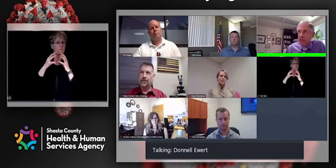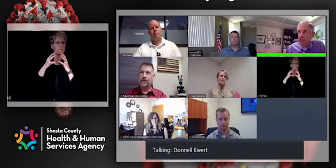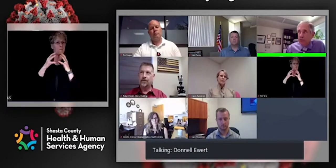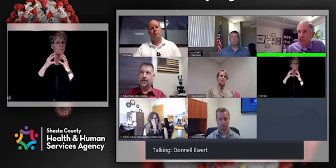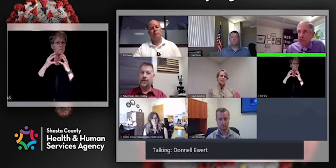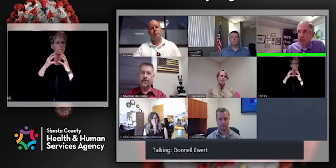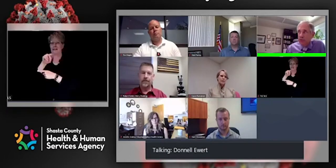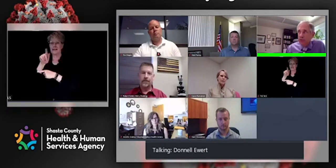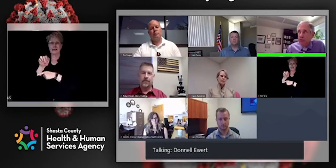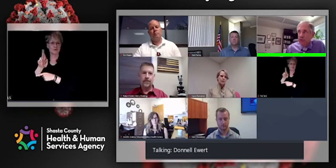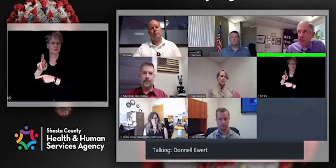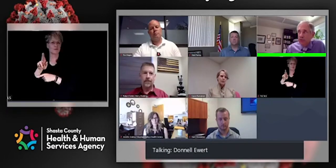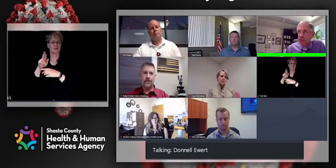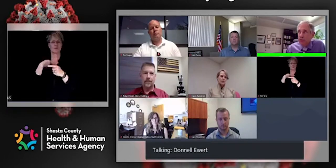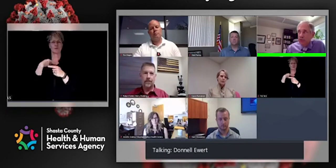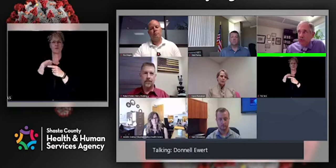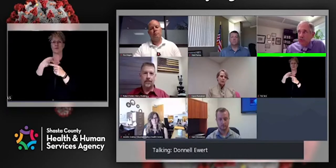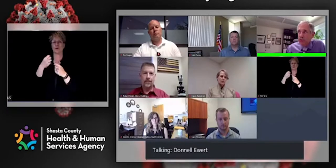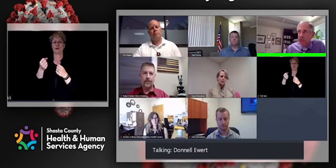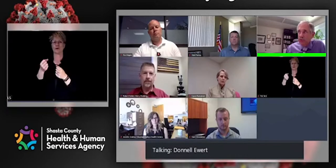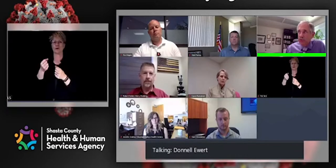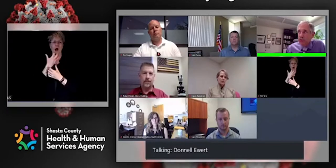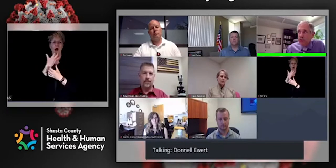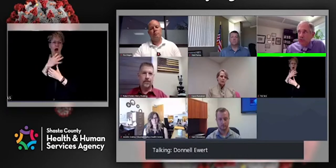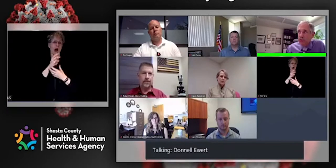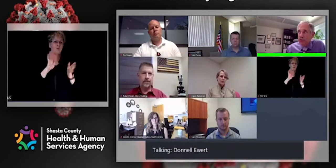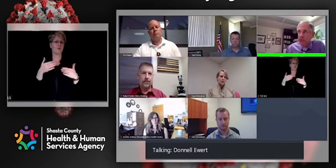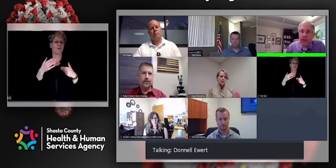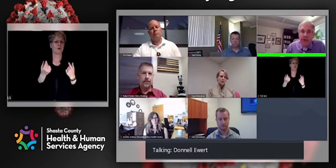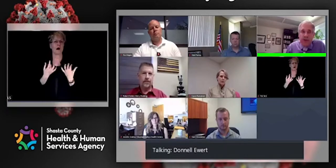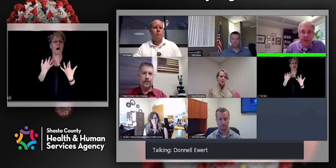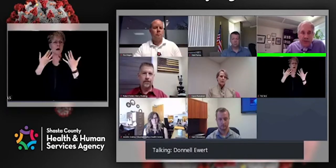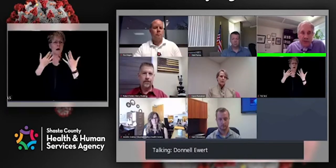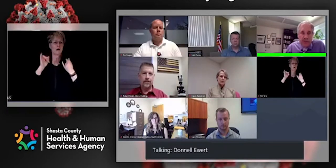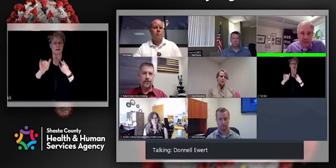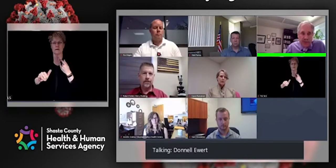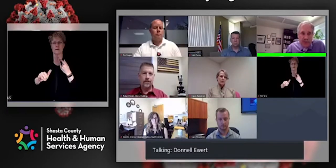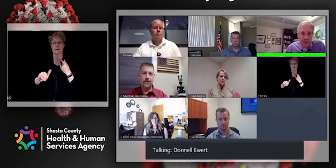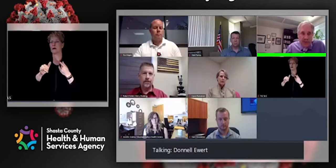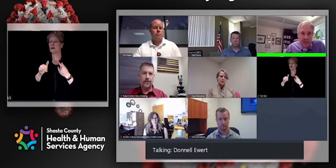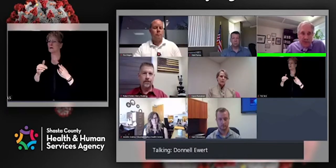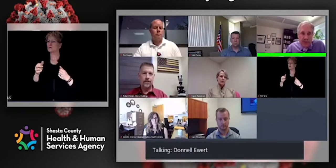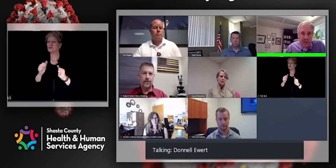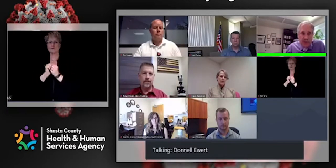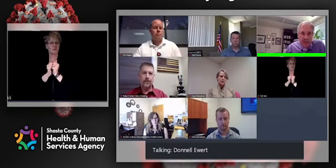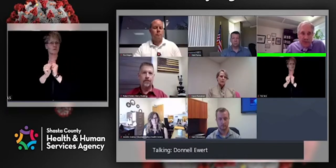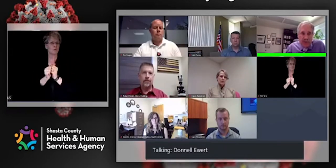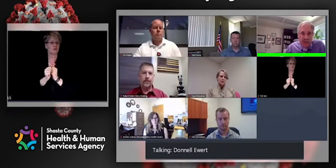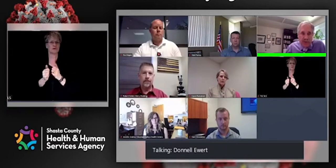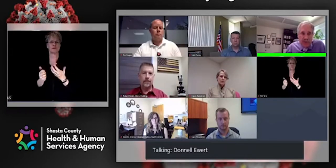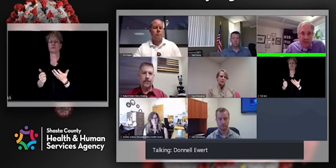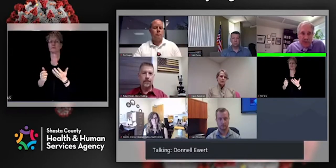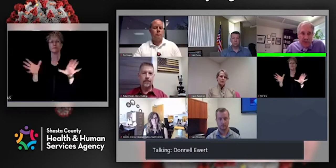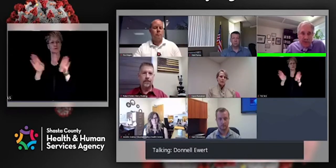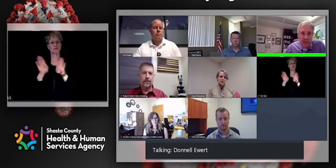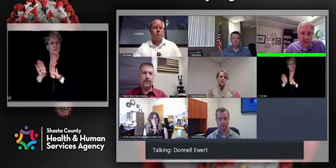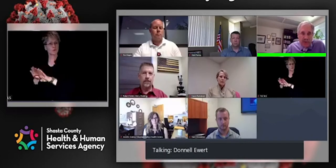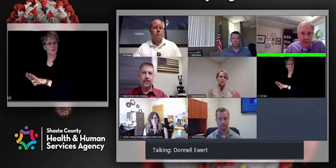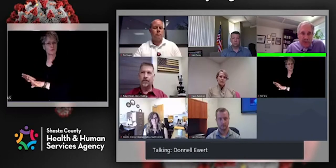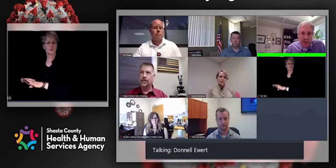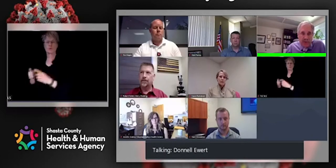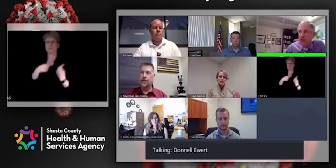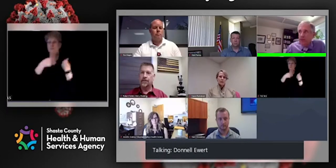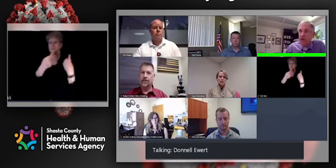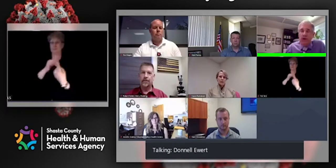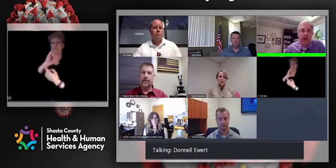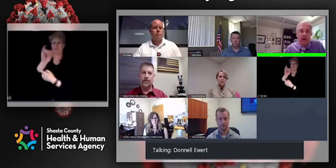rooms, recreational team sports. In addition, on July 13th, because of increasing incidents of COVID-19